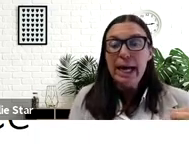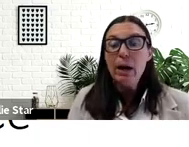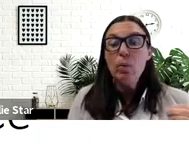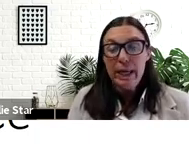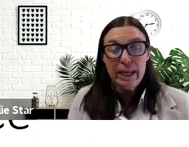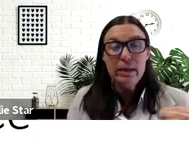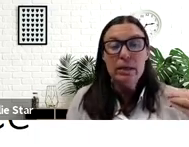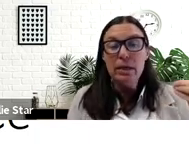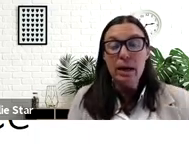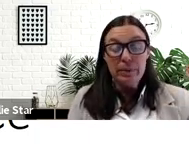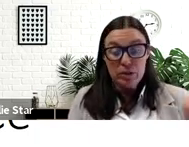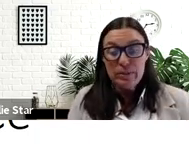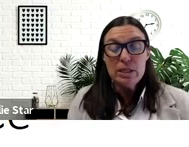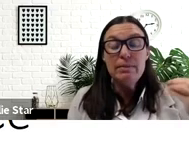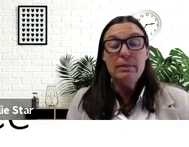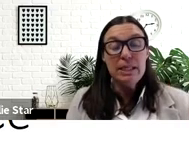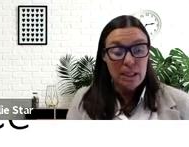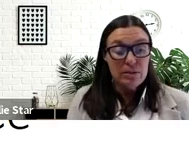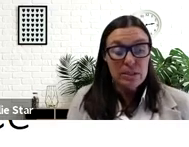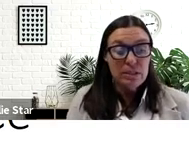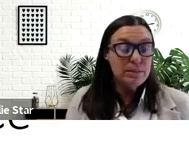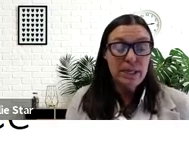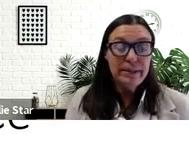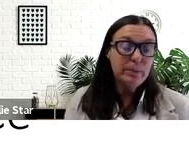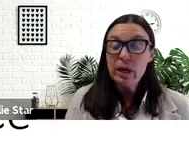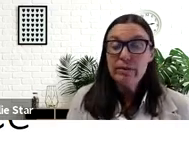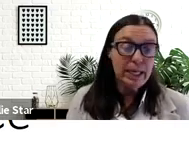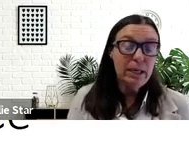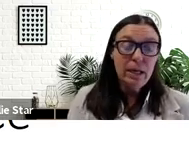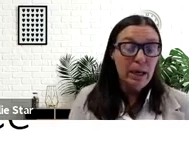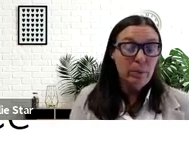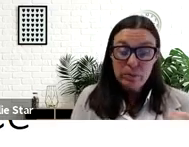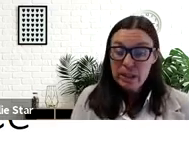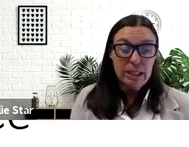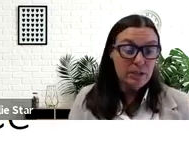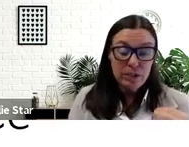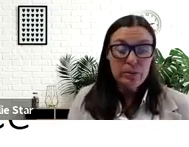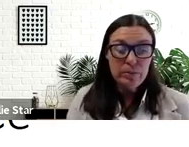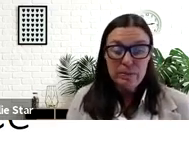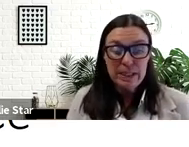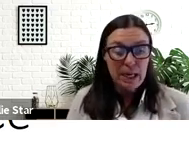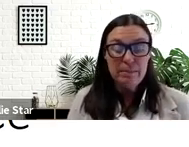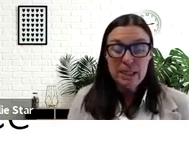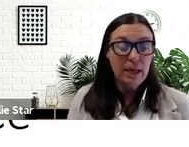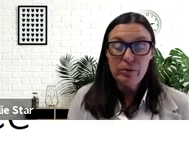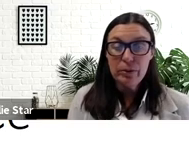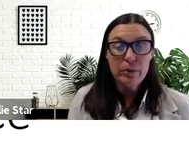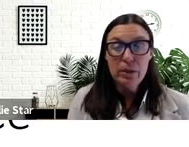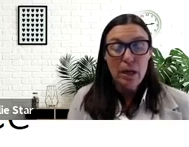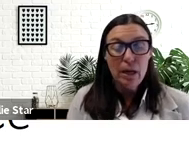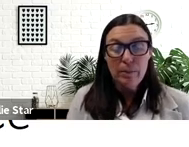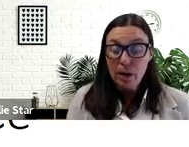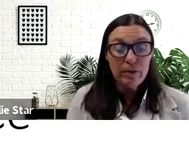how we contribute to them and maintain those systems, then we're not ready. And we really need to spend time digging